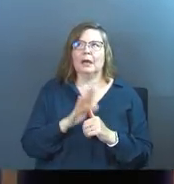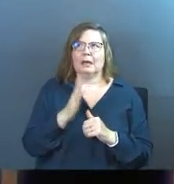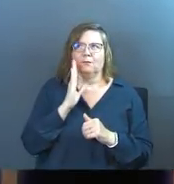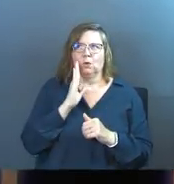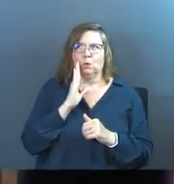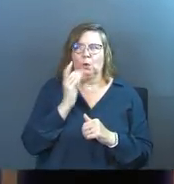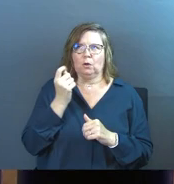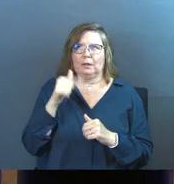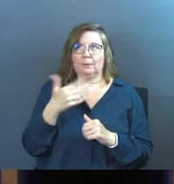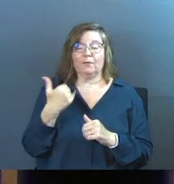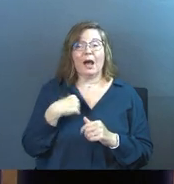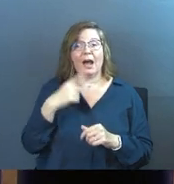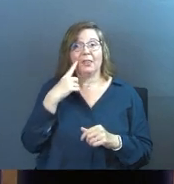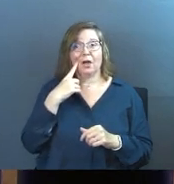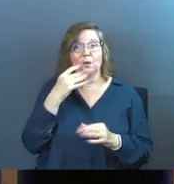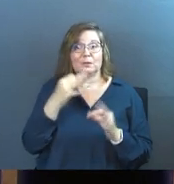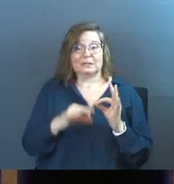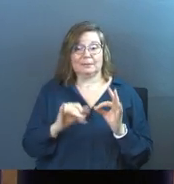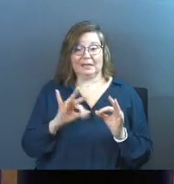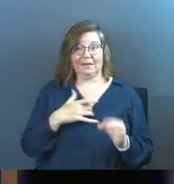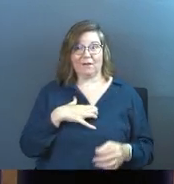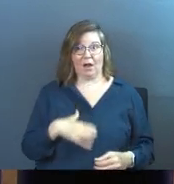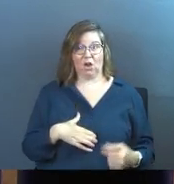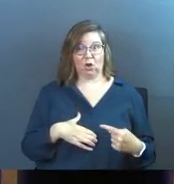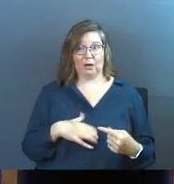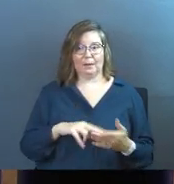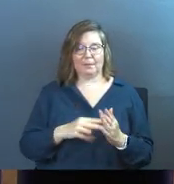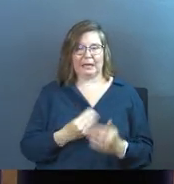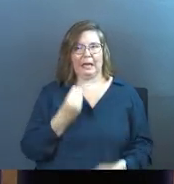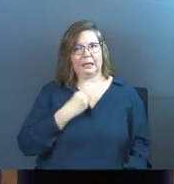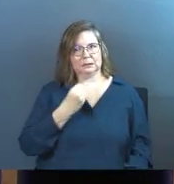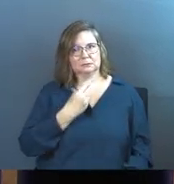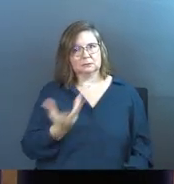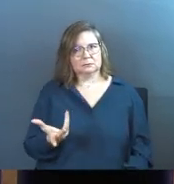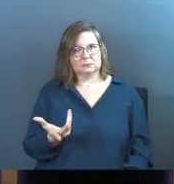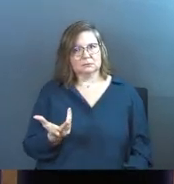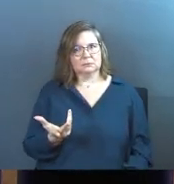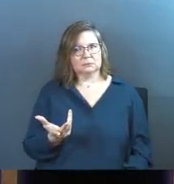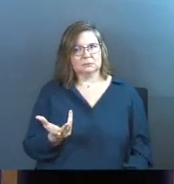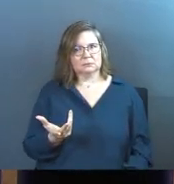I never knew this before, but I thought it was simply, if I'm hungry, I shove food in my mouth.